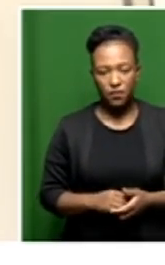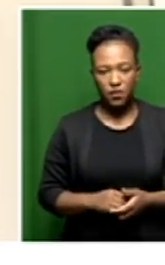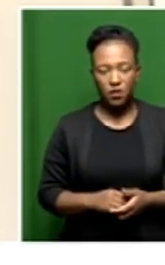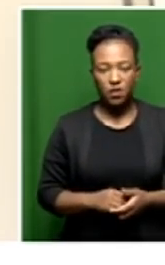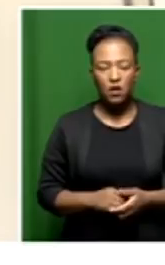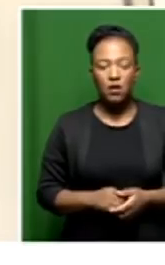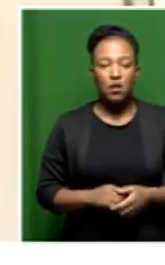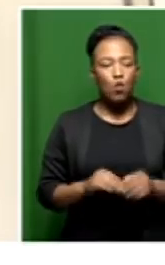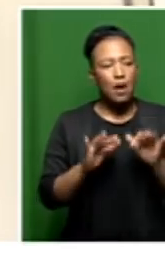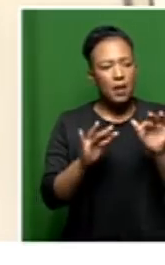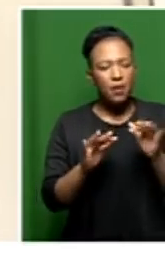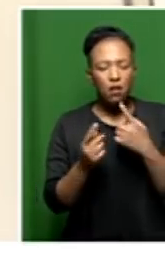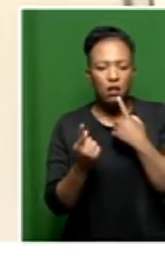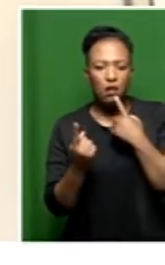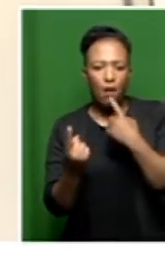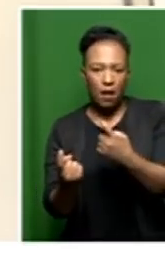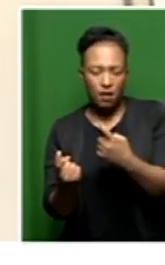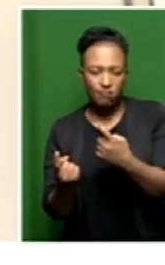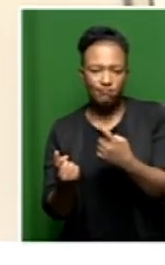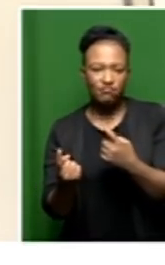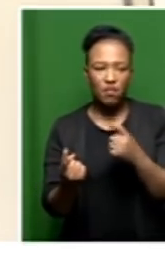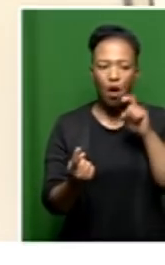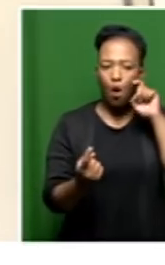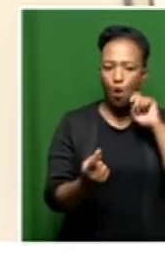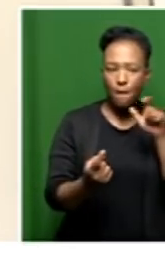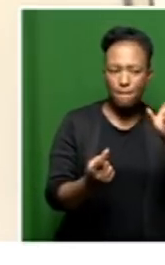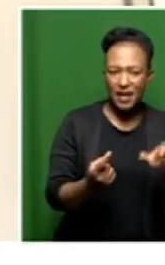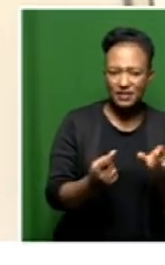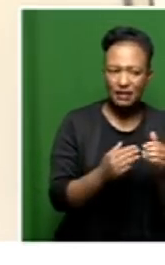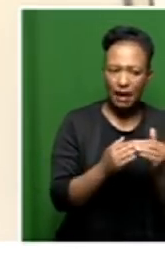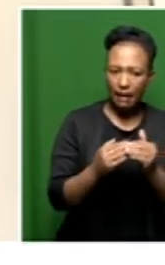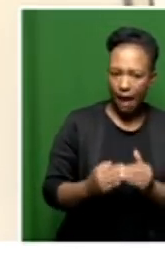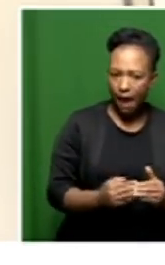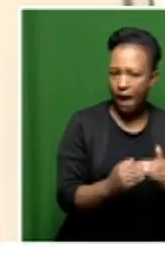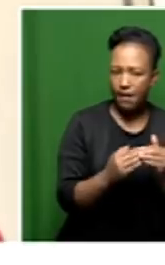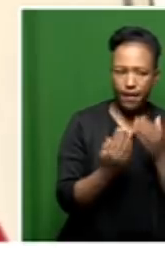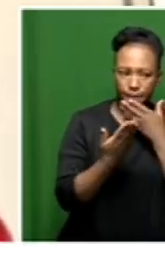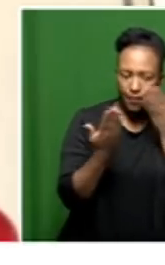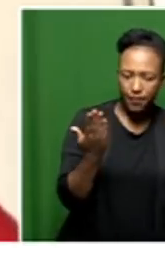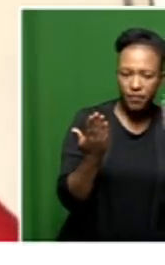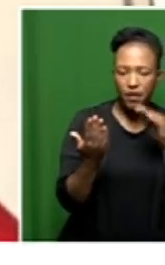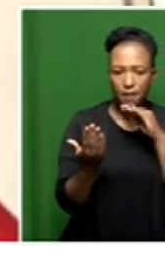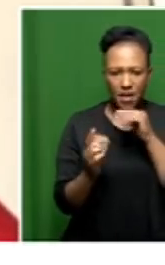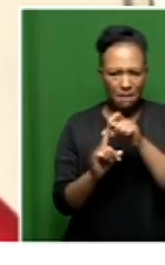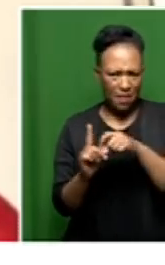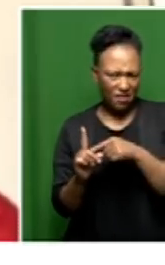bring out issues about the fact that older persons are not being taken care of, they should be